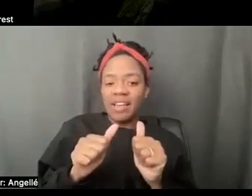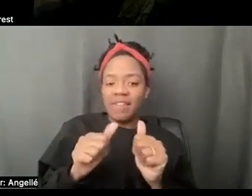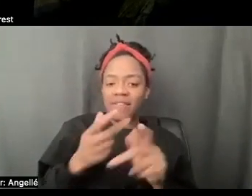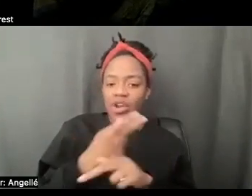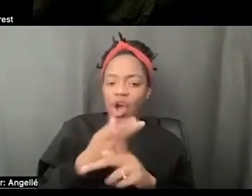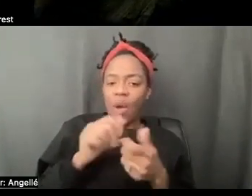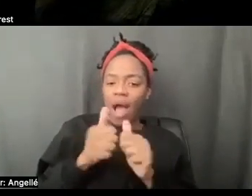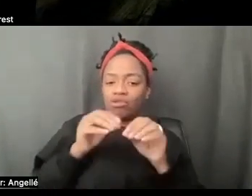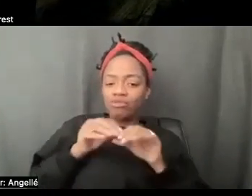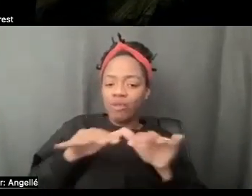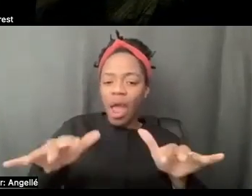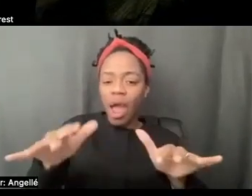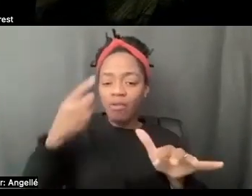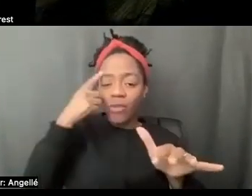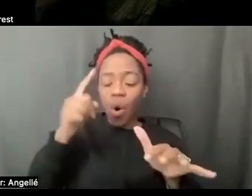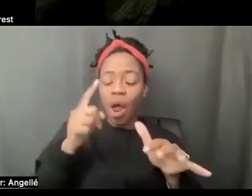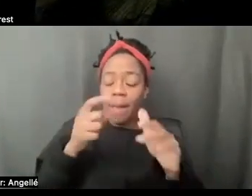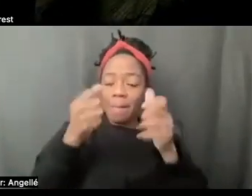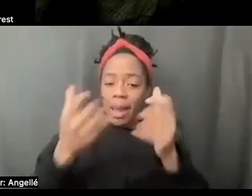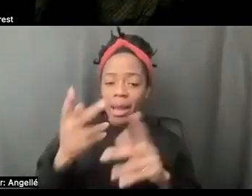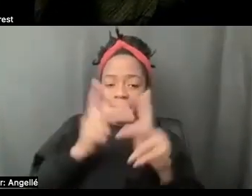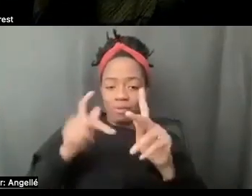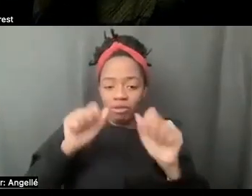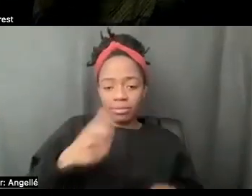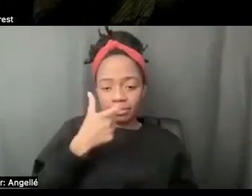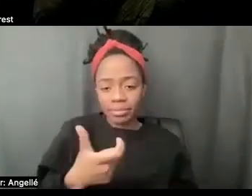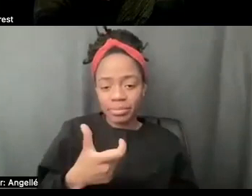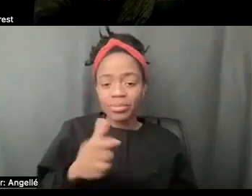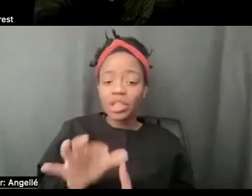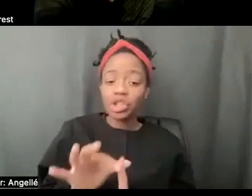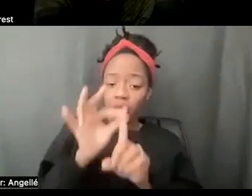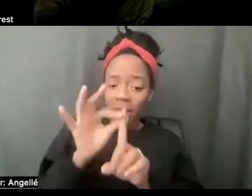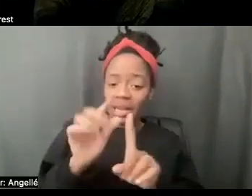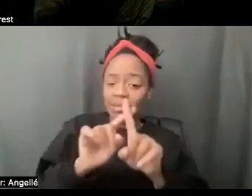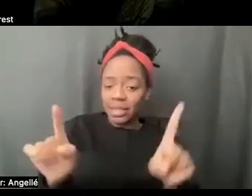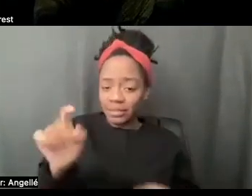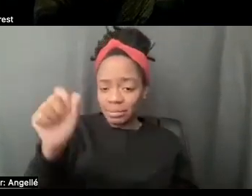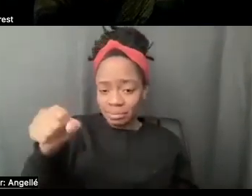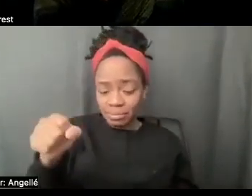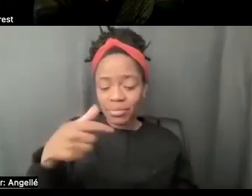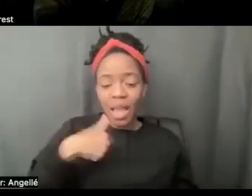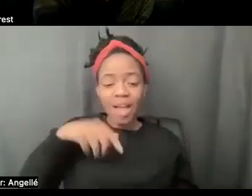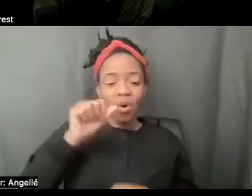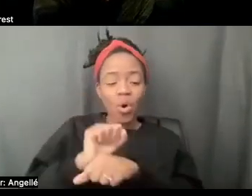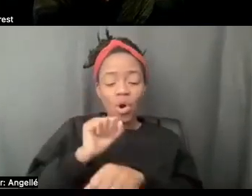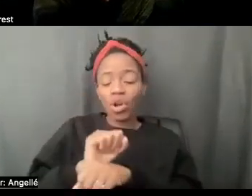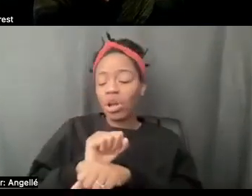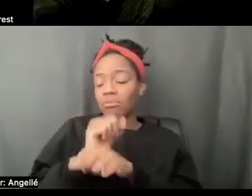as possible, because it is unique and it is different. And, you know, I've worked on so many